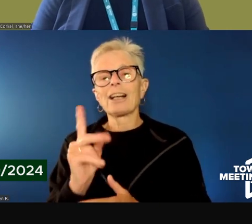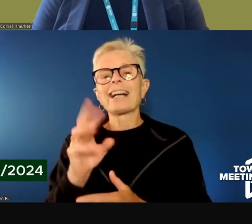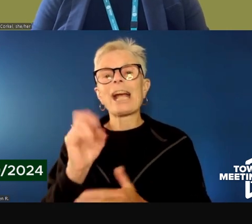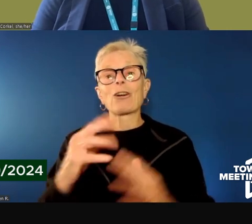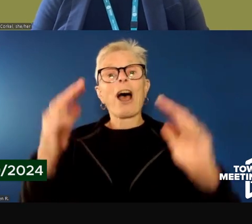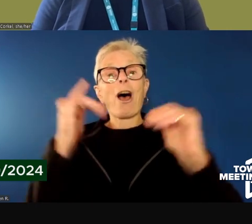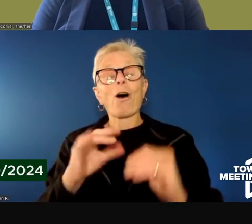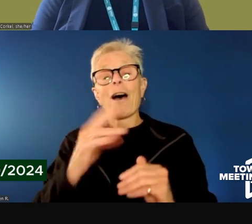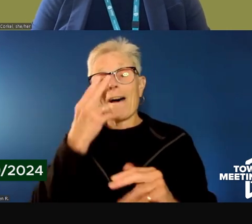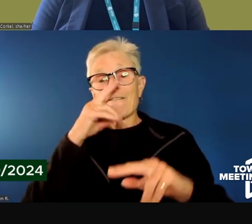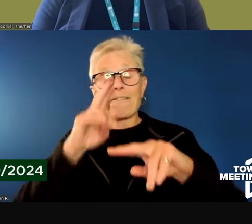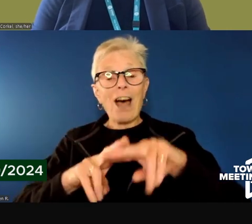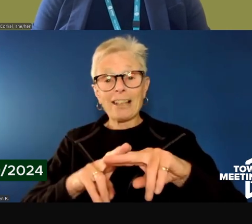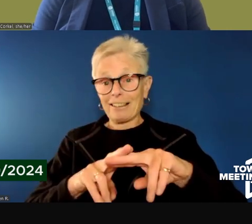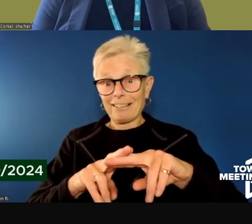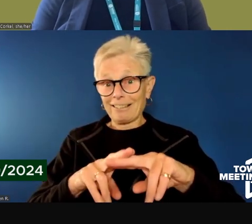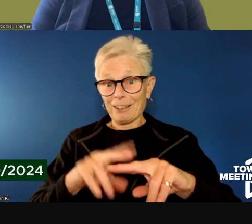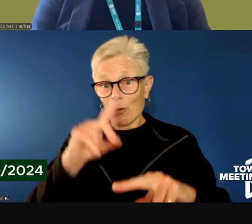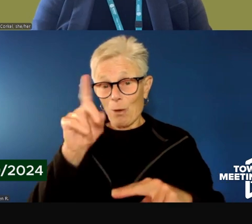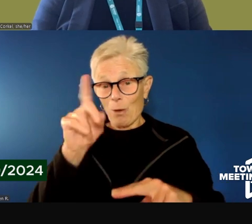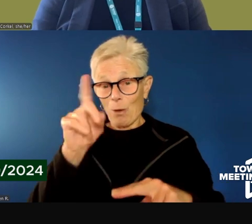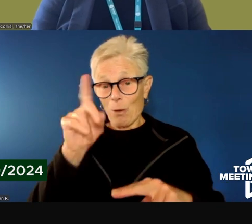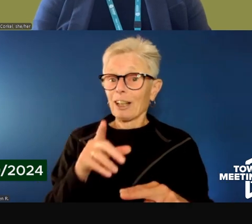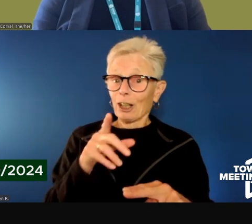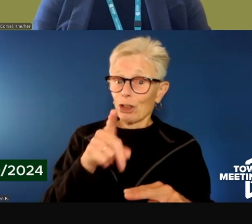volunteer help and whether we take donations.